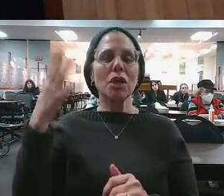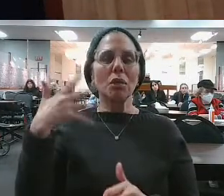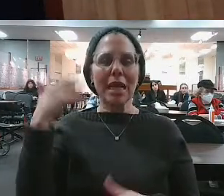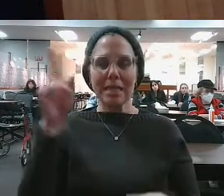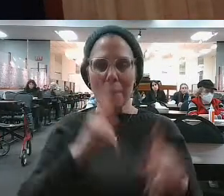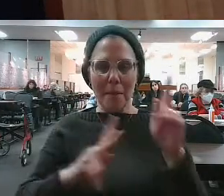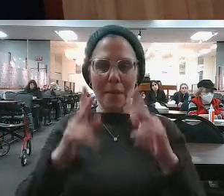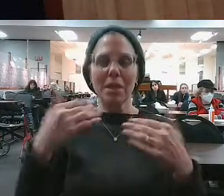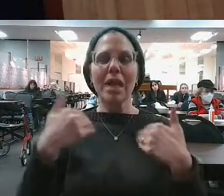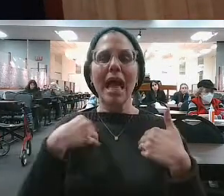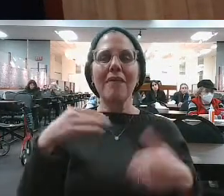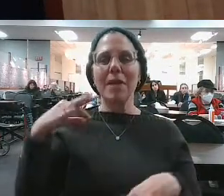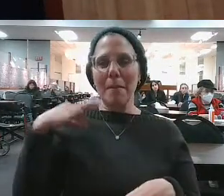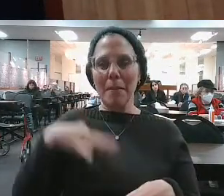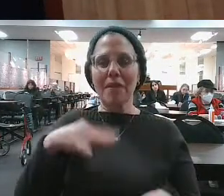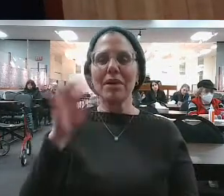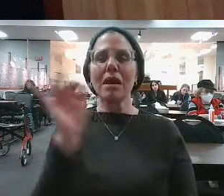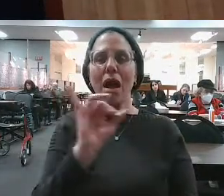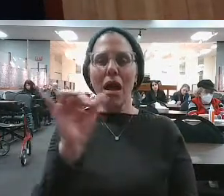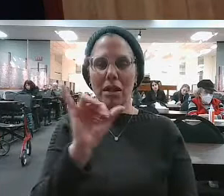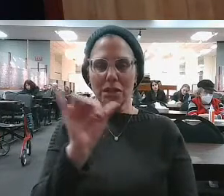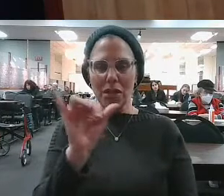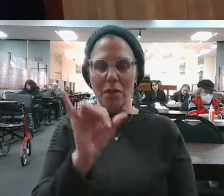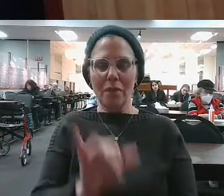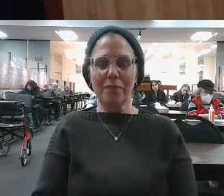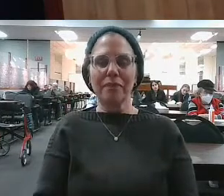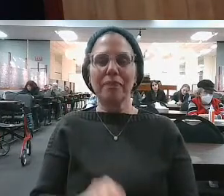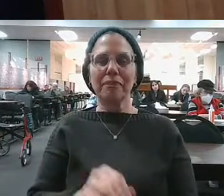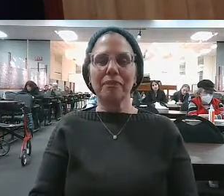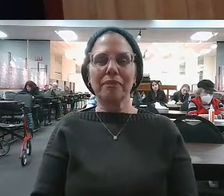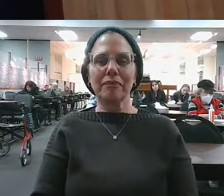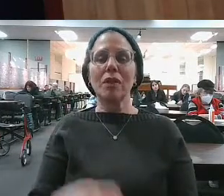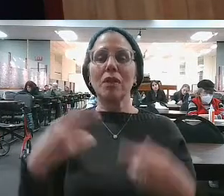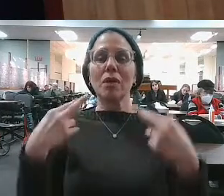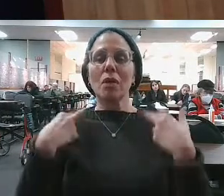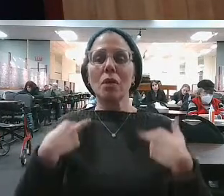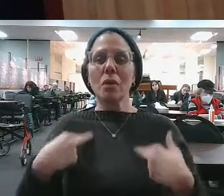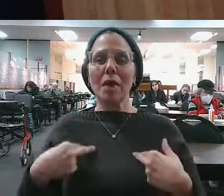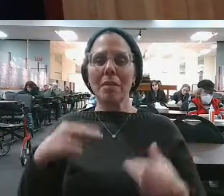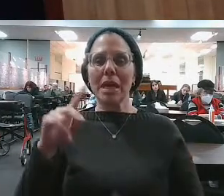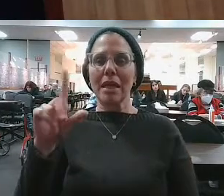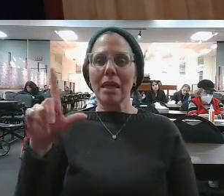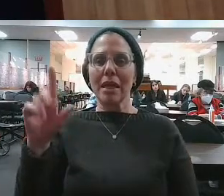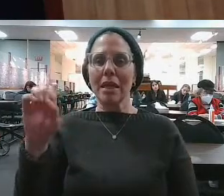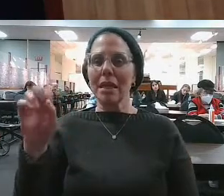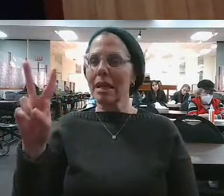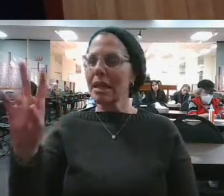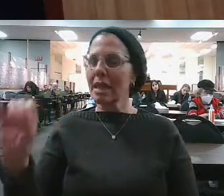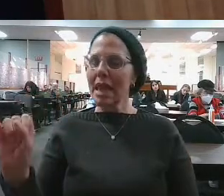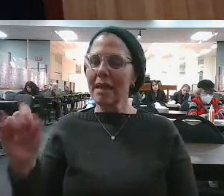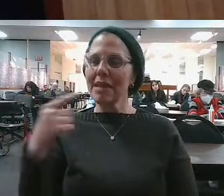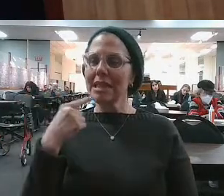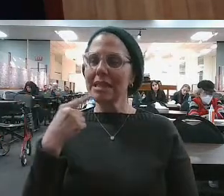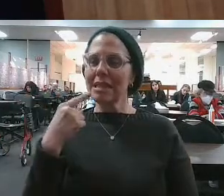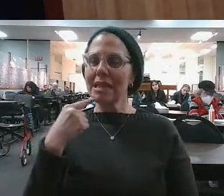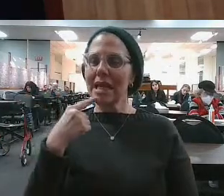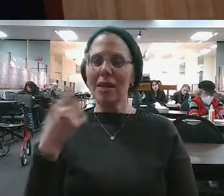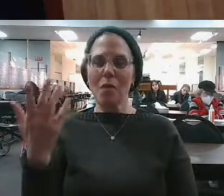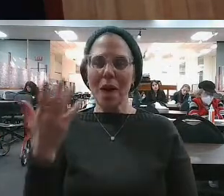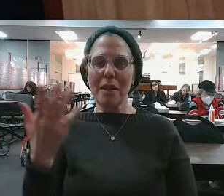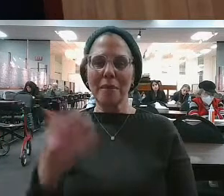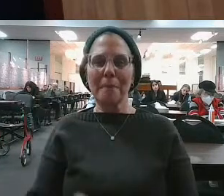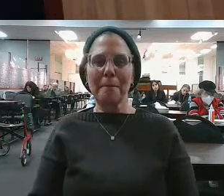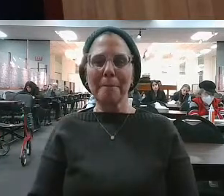positive purpose as well. If you look at number seven, our lady, it says something so beautiful here. He explains this capitol. says,